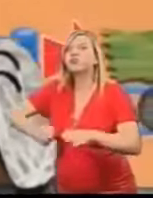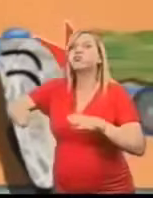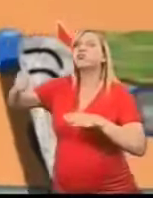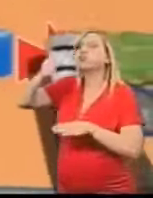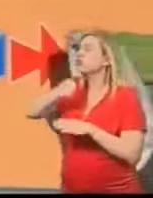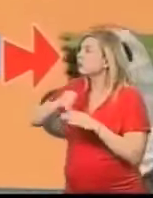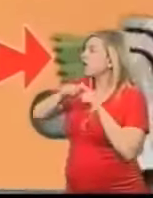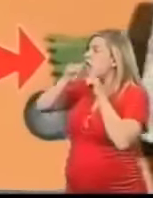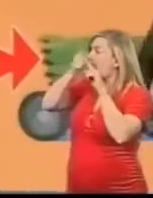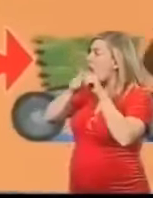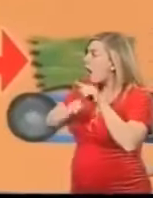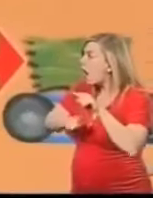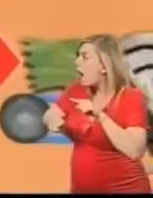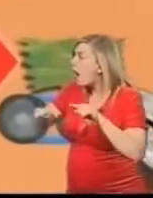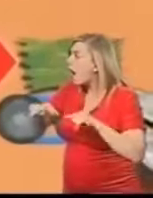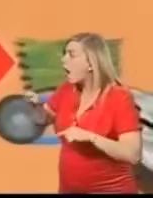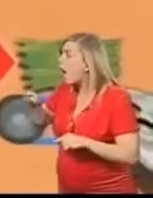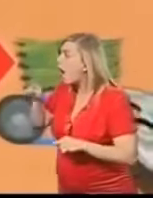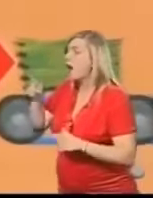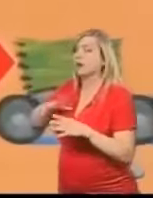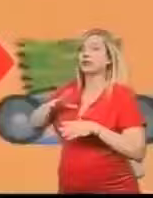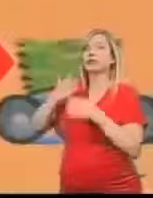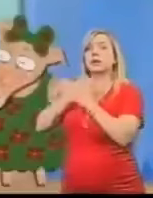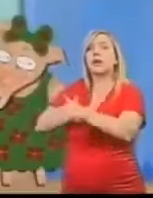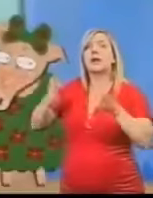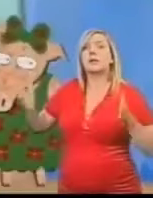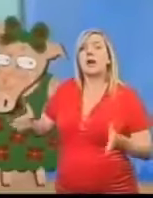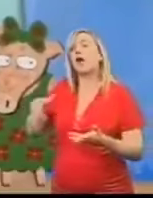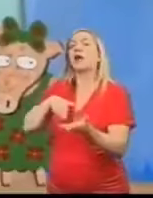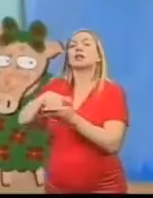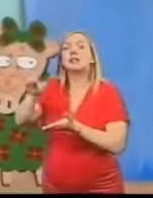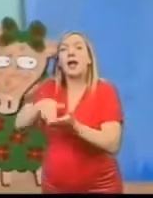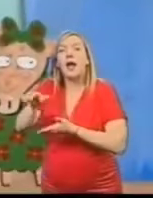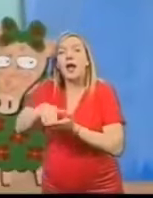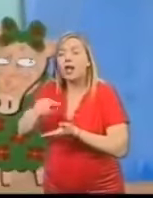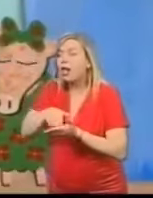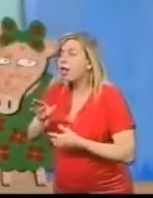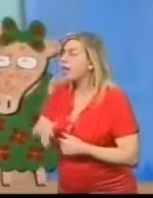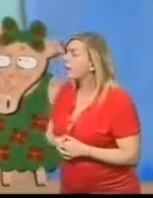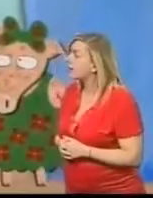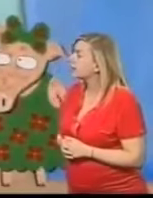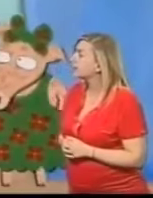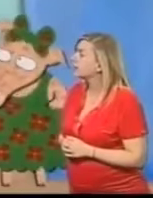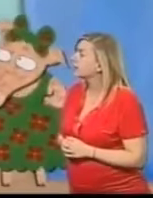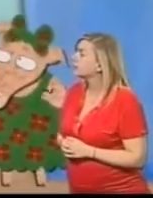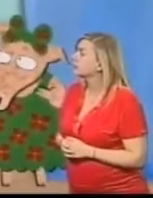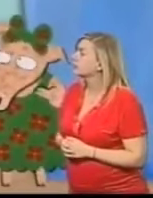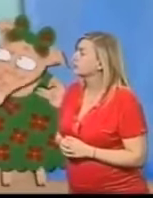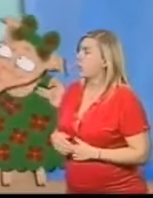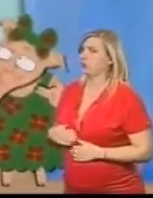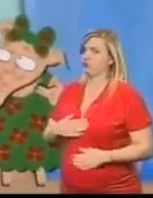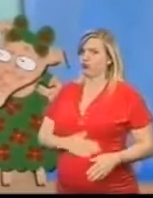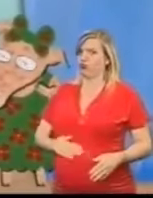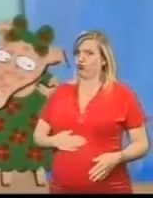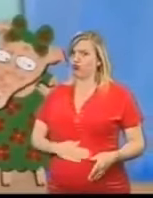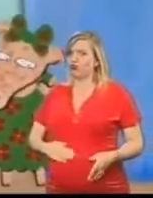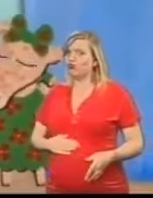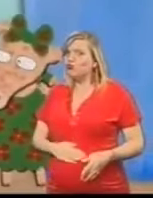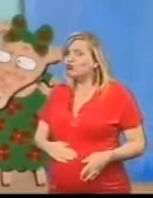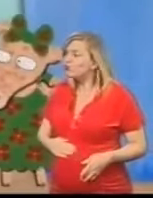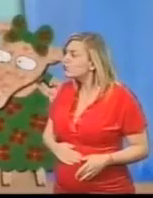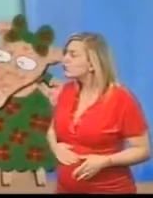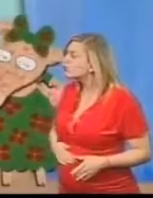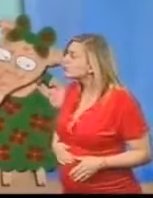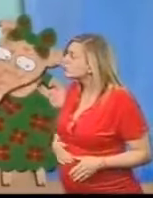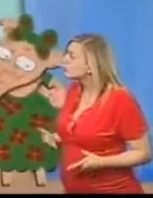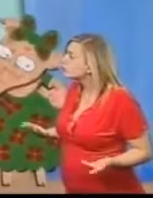sent through these pipes to be packaged for the supermarket Mmm, delicious Can we see why